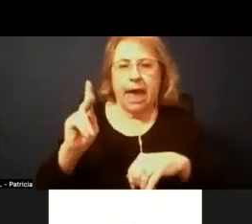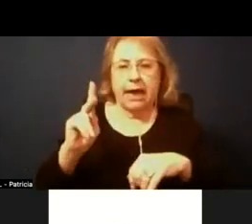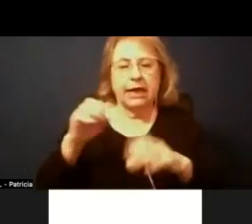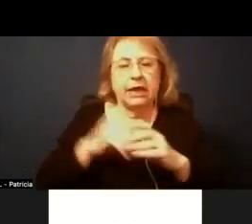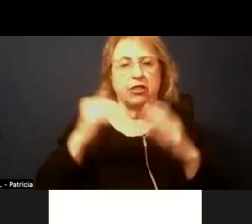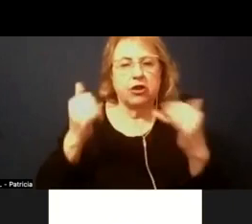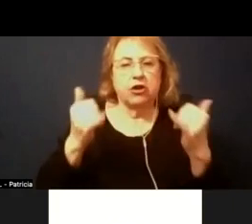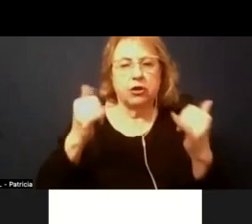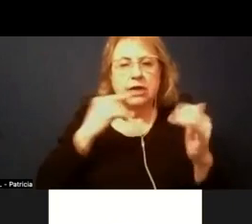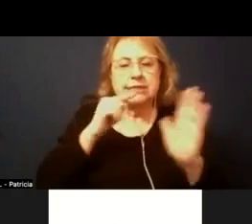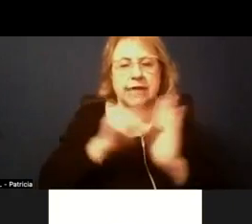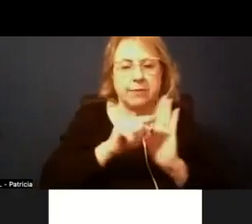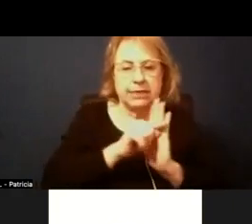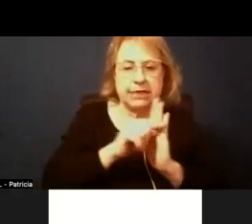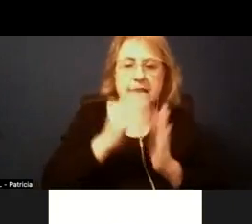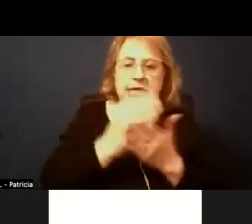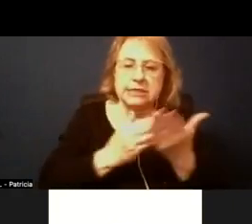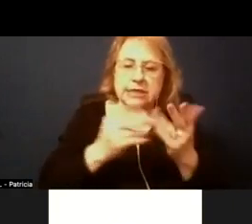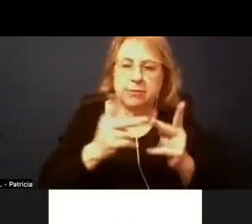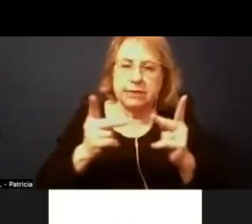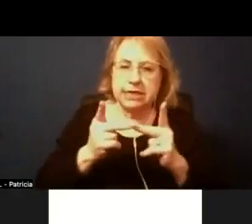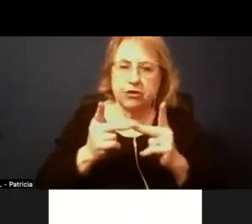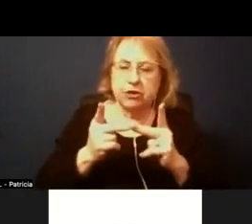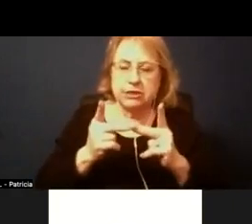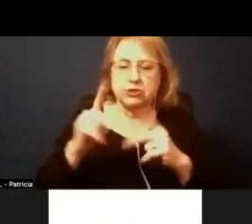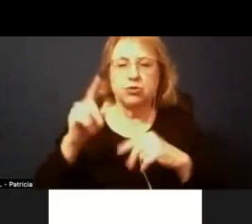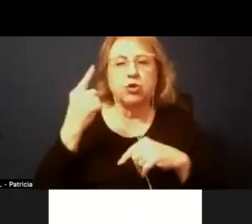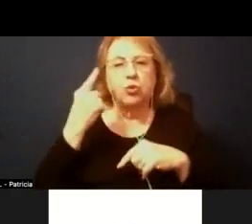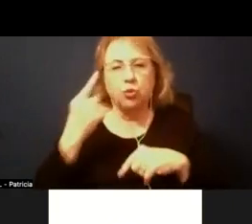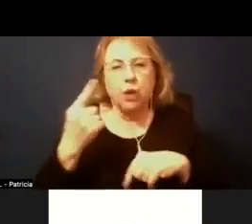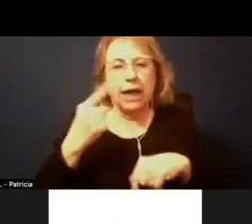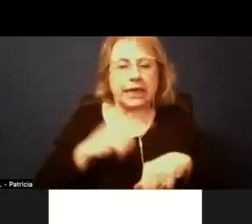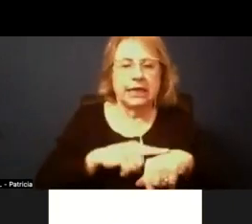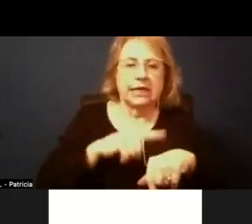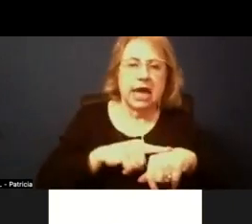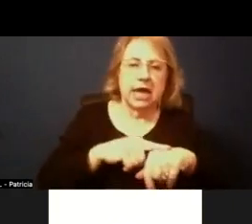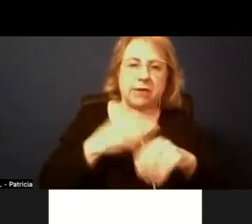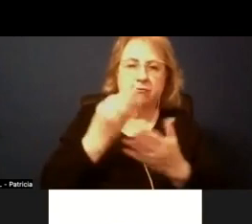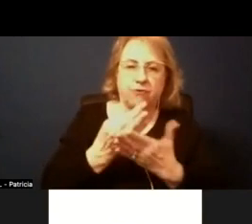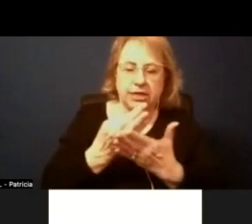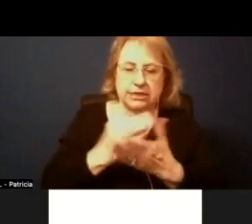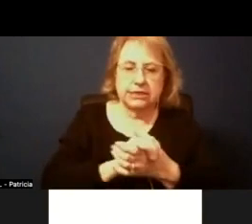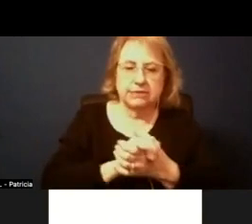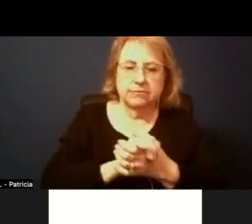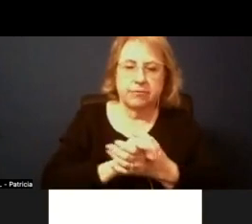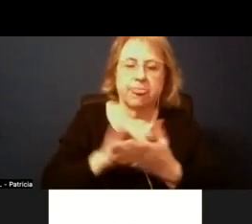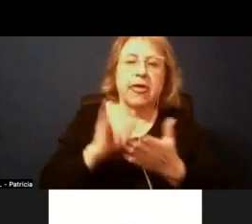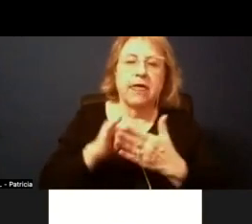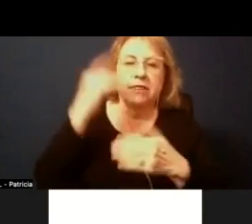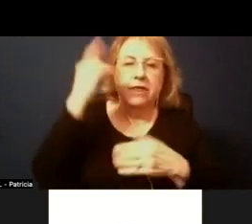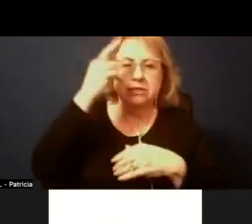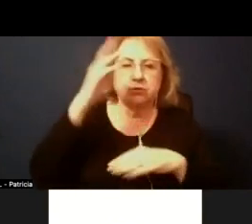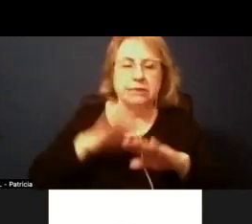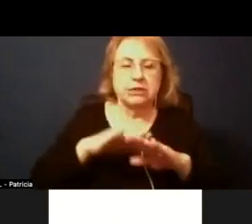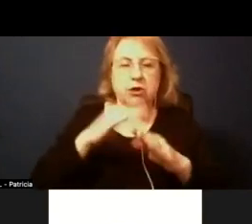um there are some positions that were one time um that were funded with one-time funds um that's why they're on the list and also